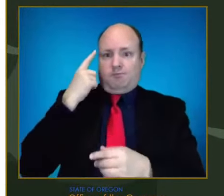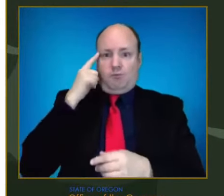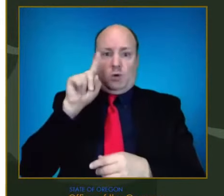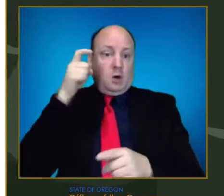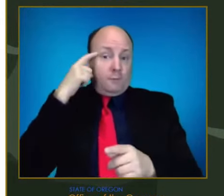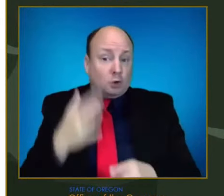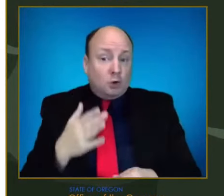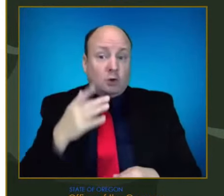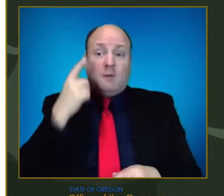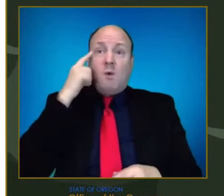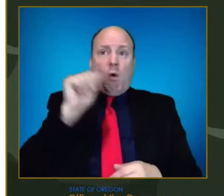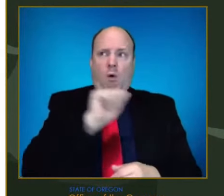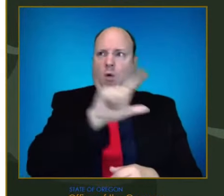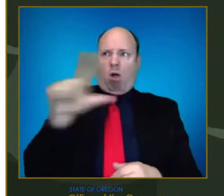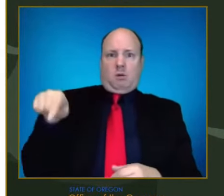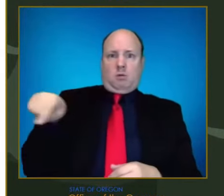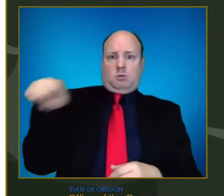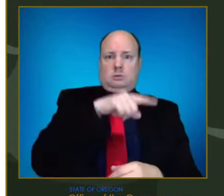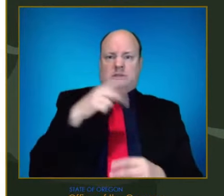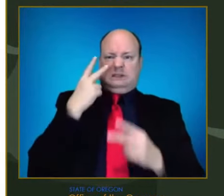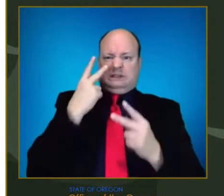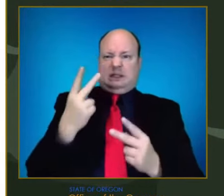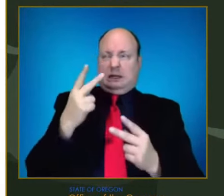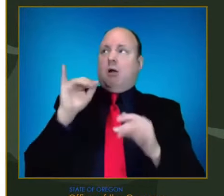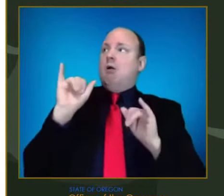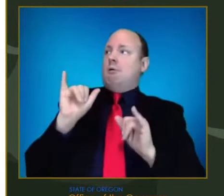to this together. Next slide.